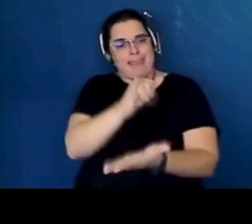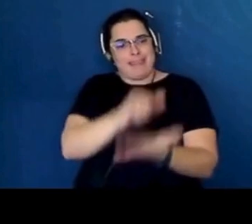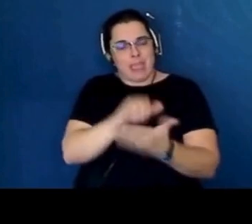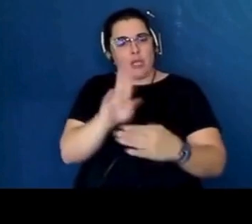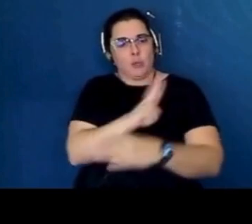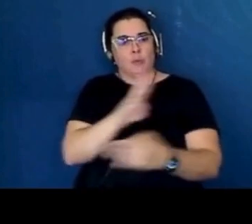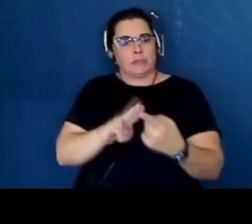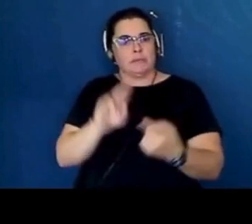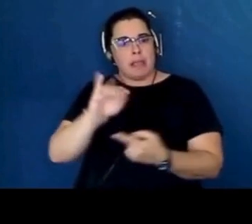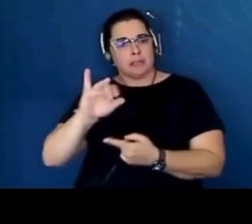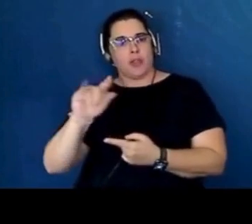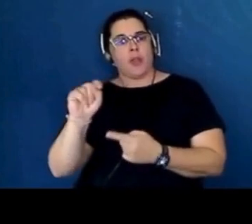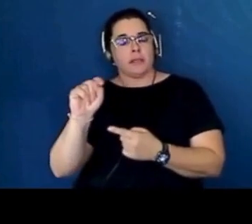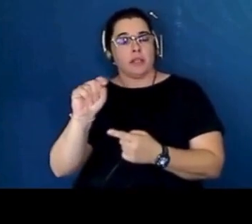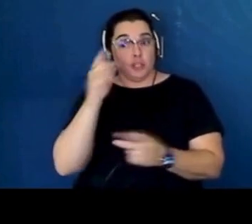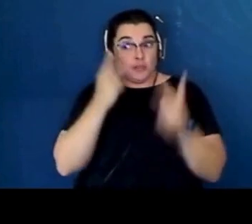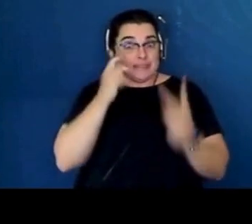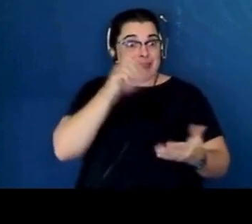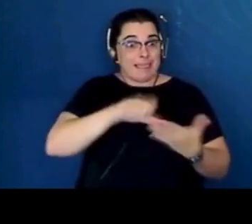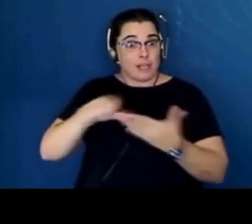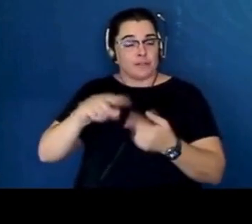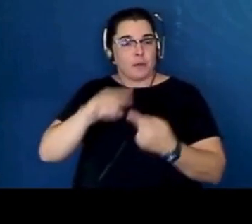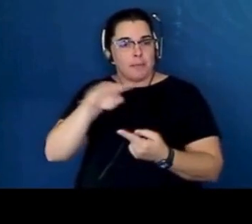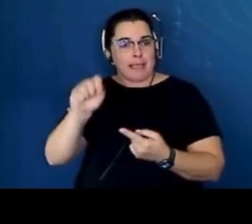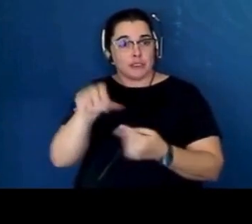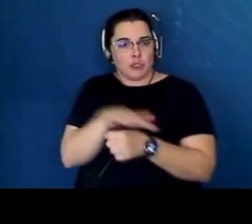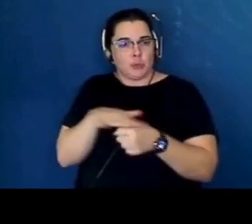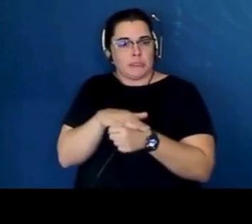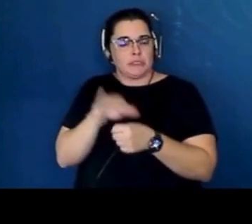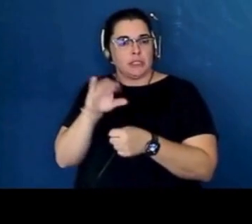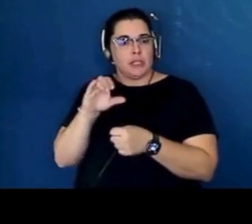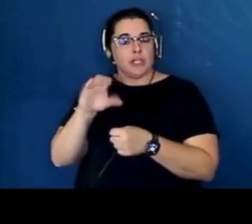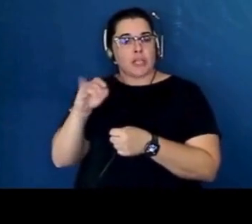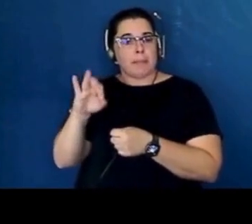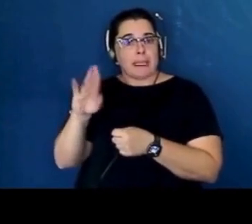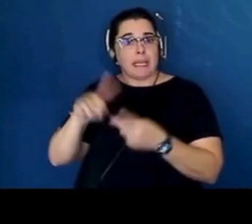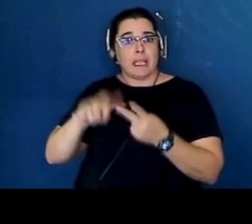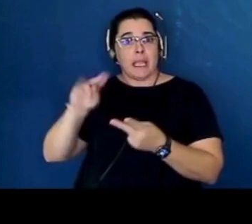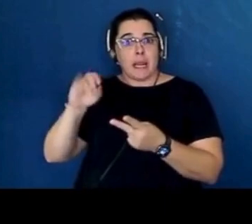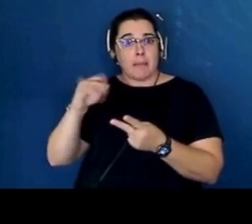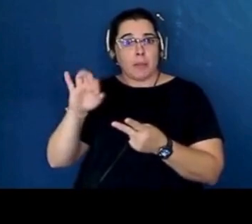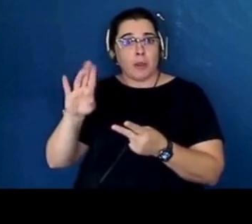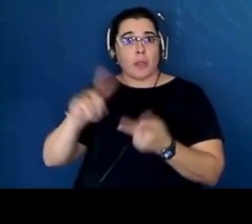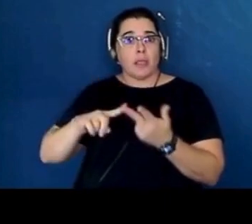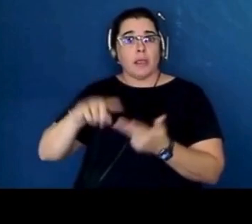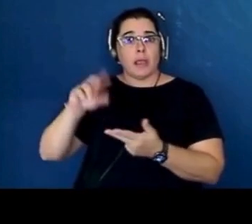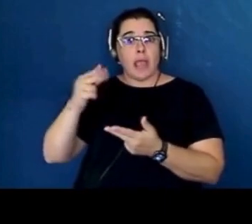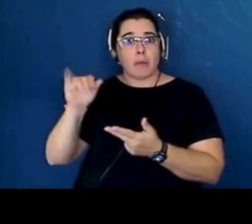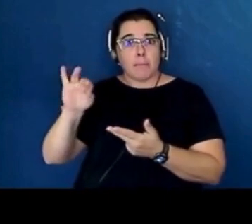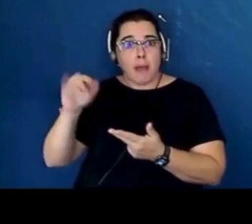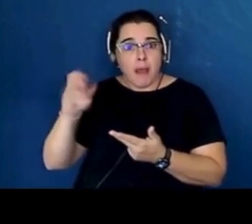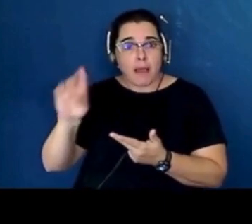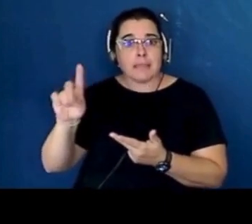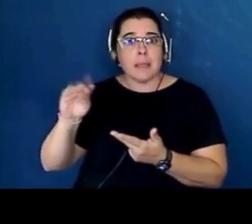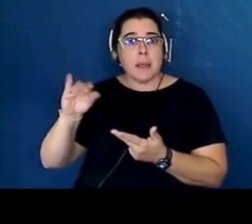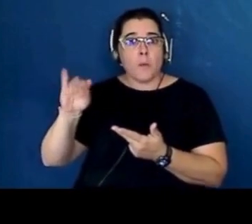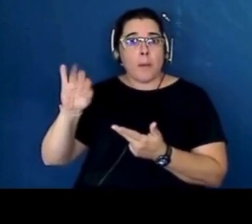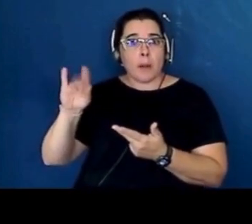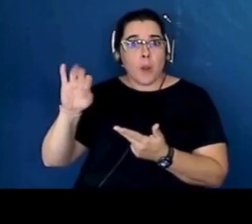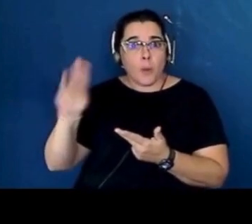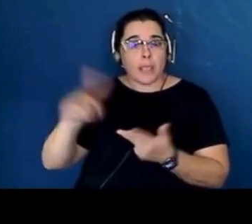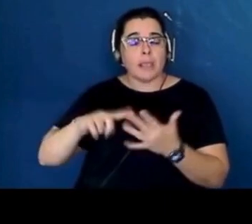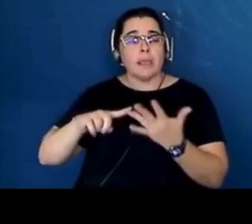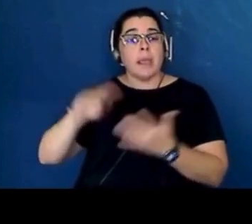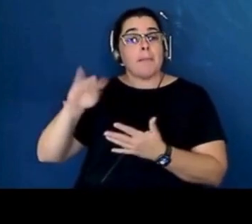You have seen letters from the Massachusetts tribes, that's the Chappaquiddick Wampanoag, the Herring Pond Wampanoag, the Mashpee Wampanoag,